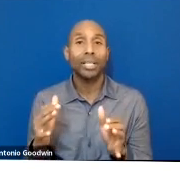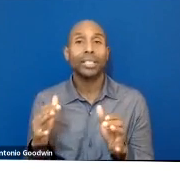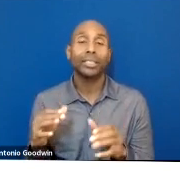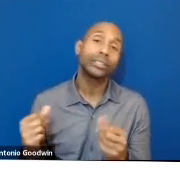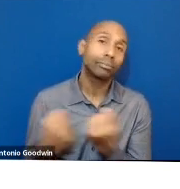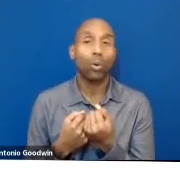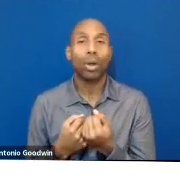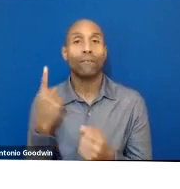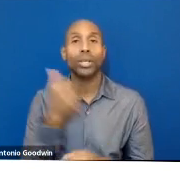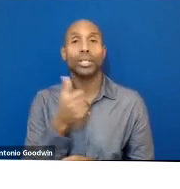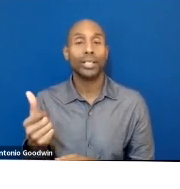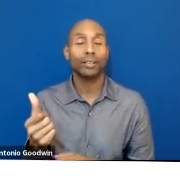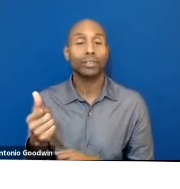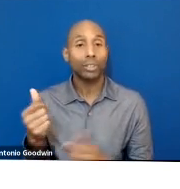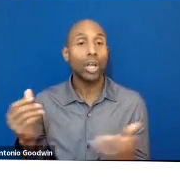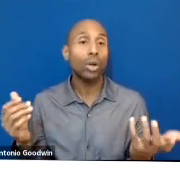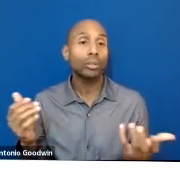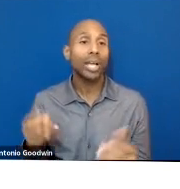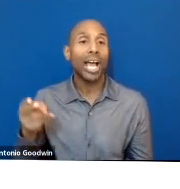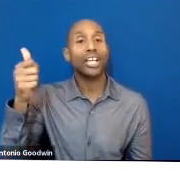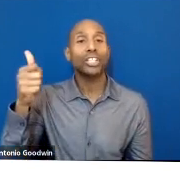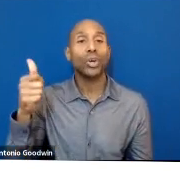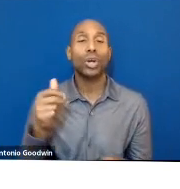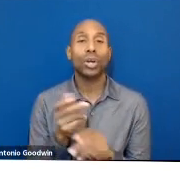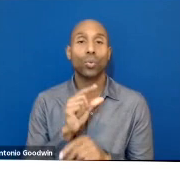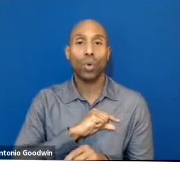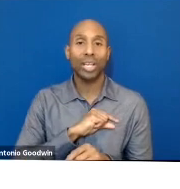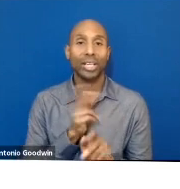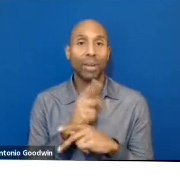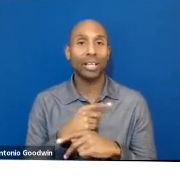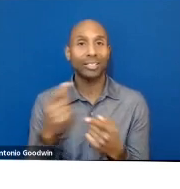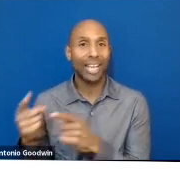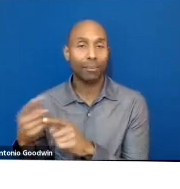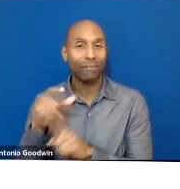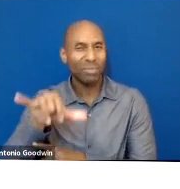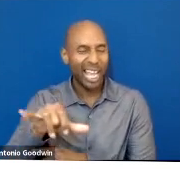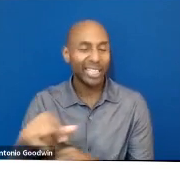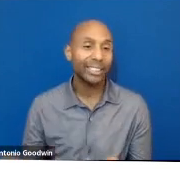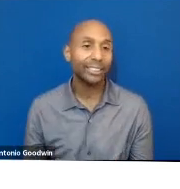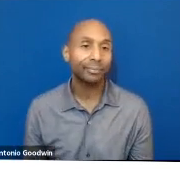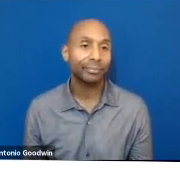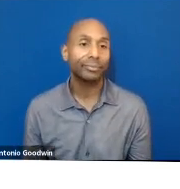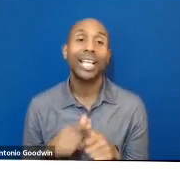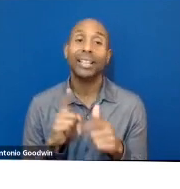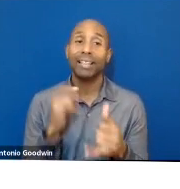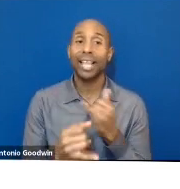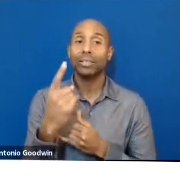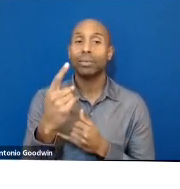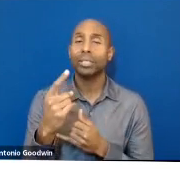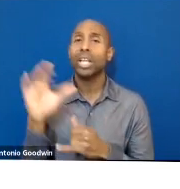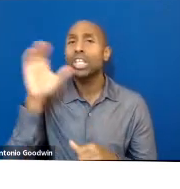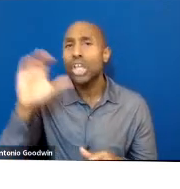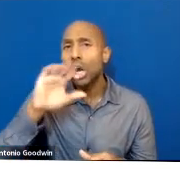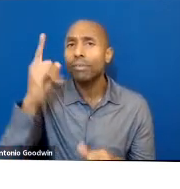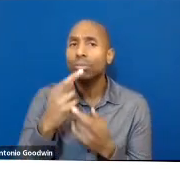and higher quality products. And finally, seek out resources. There are indigenous practitioners, there are researchers,